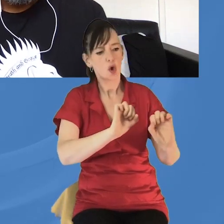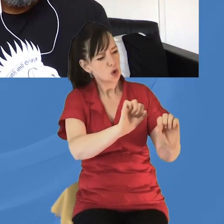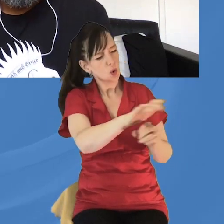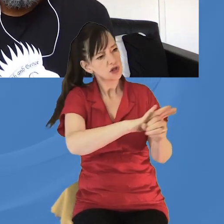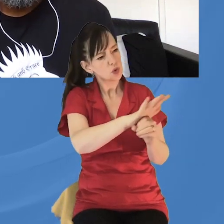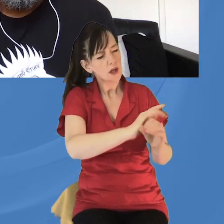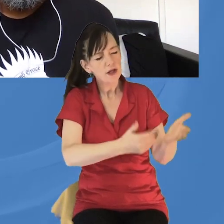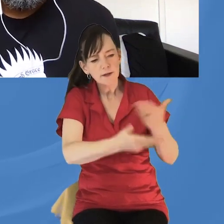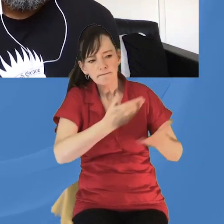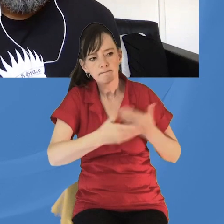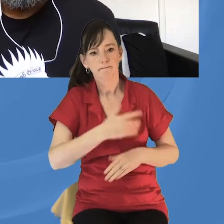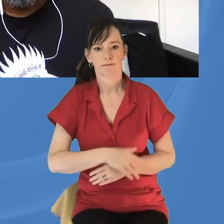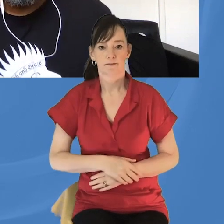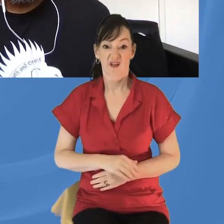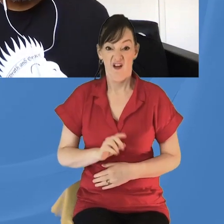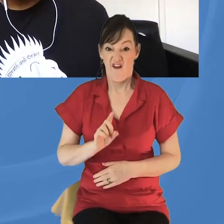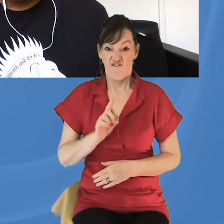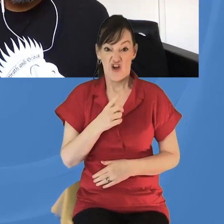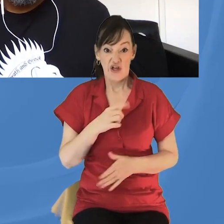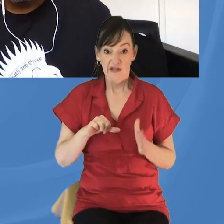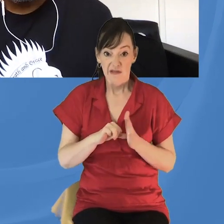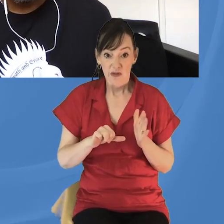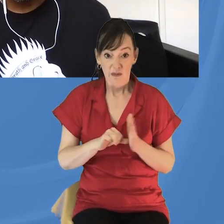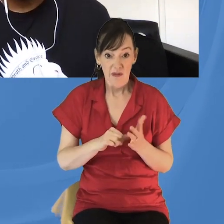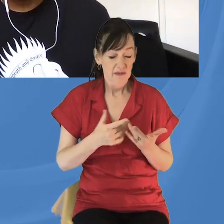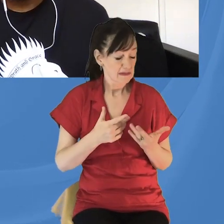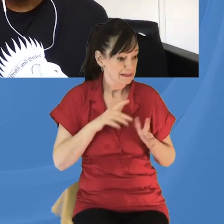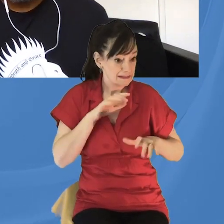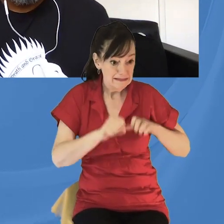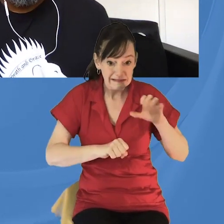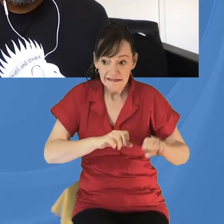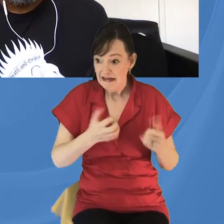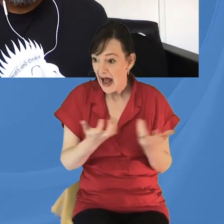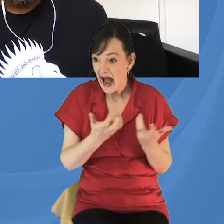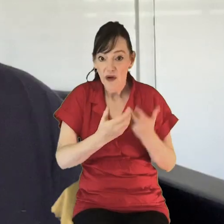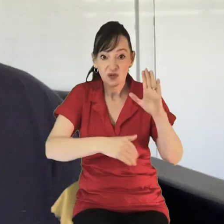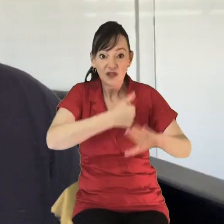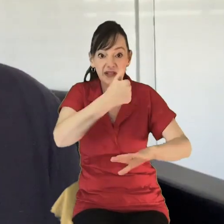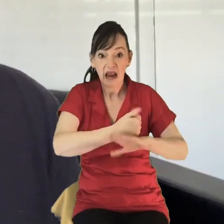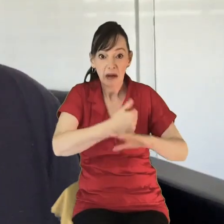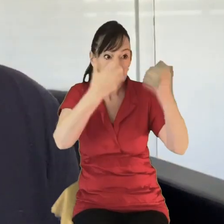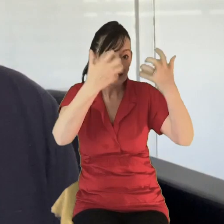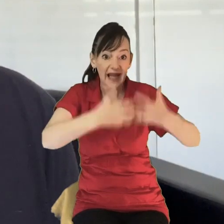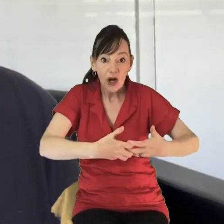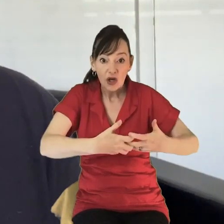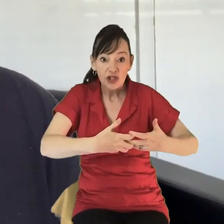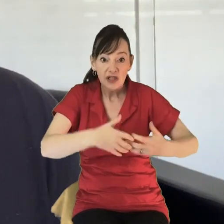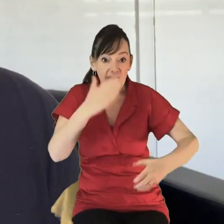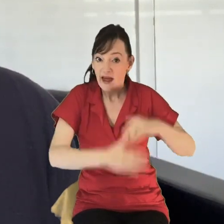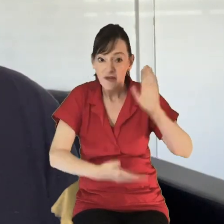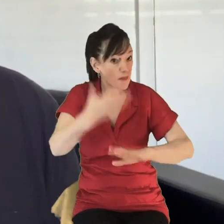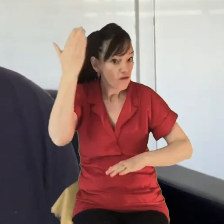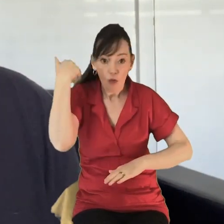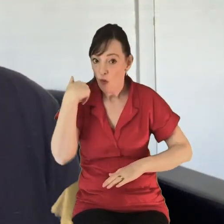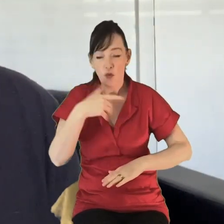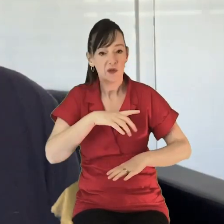I guess the first issue was just working out how to do it. It's not something that we'd done before. We struggled with the technology. At first we'd